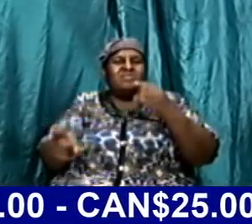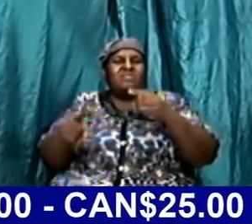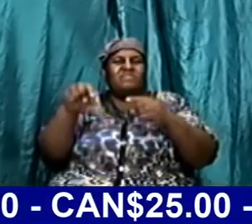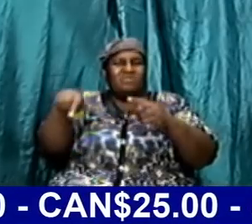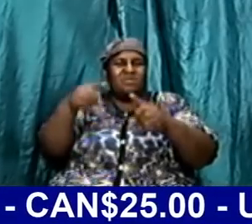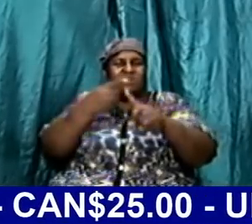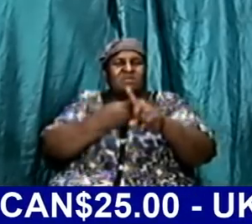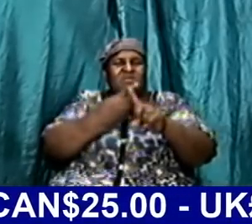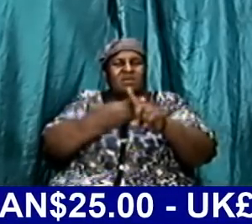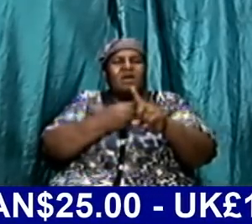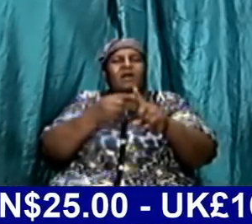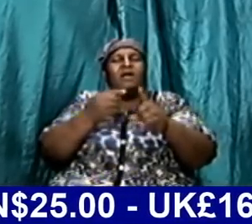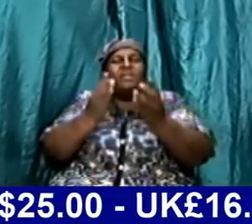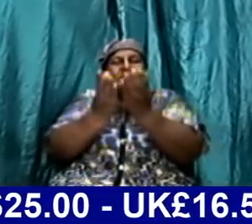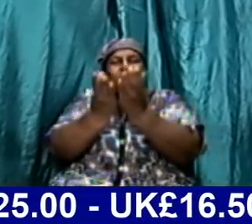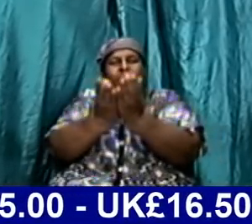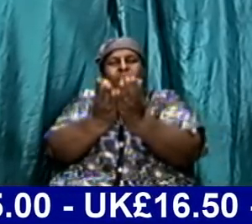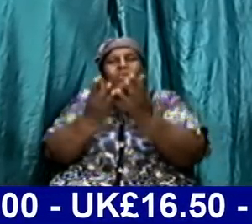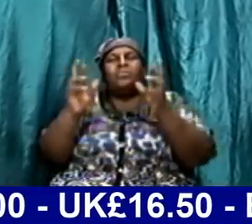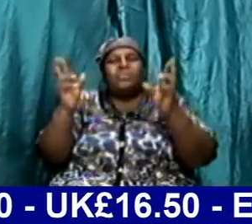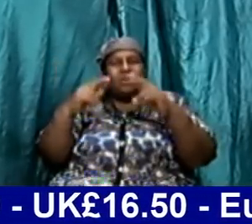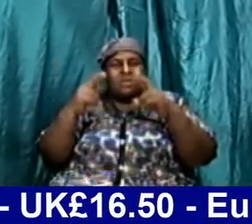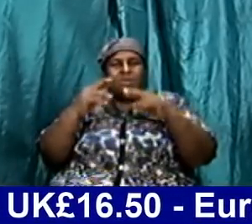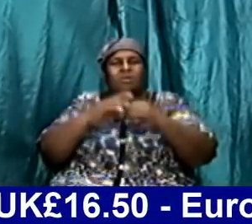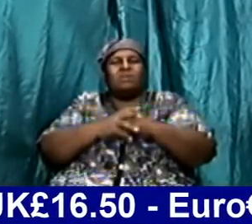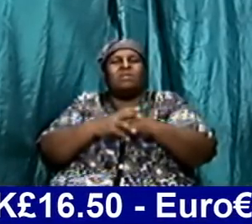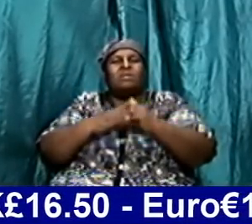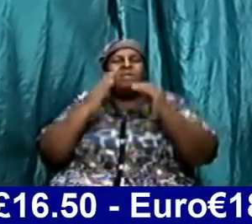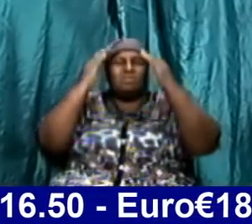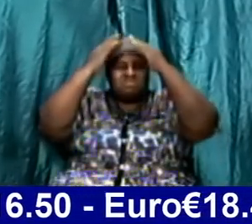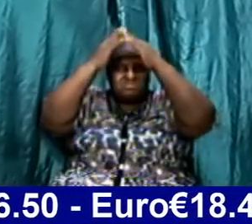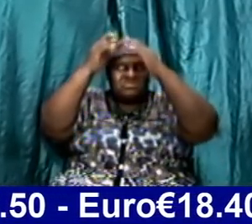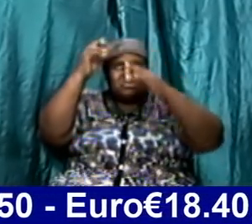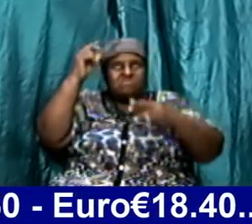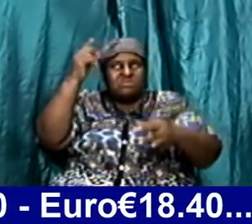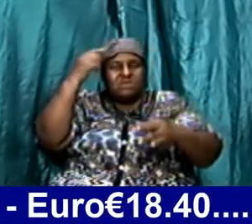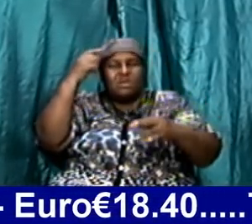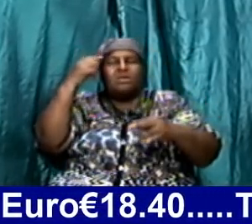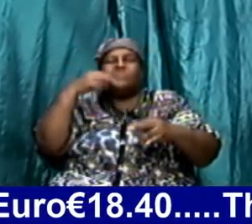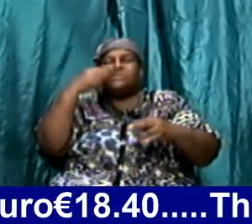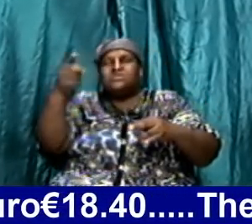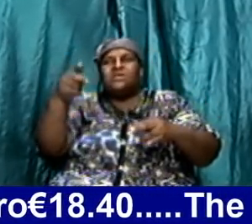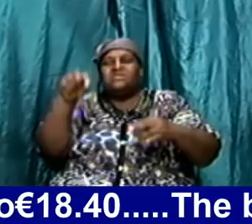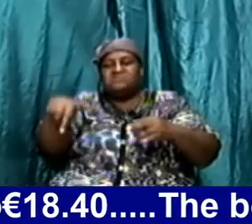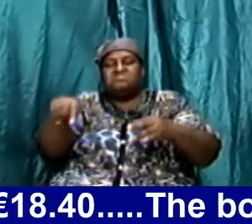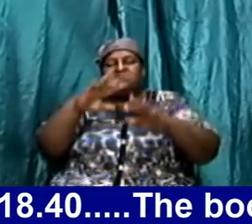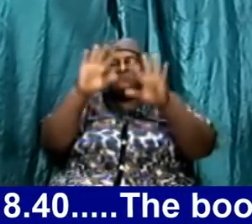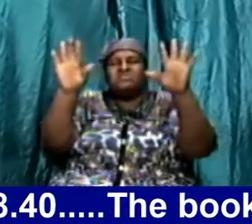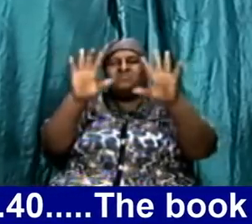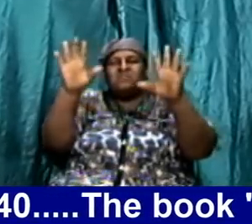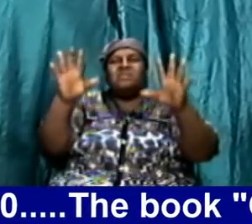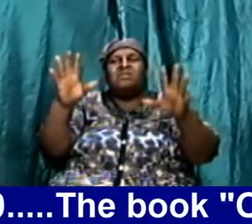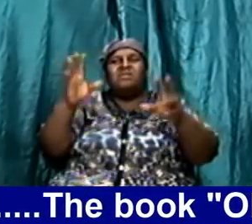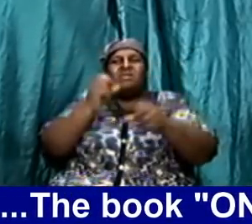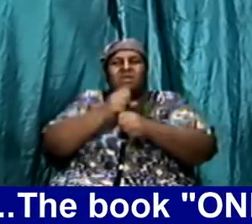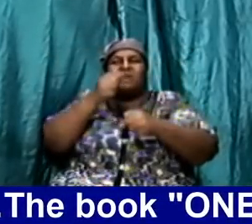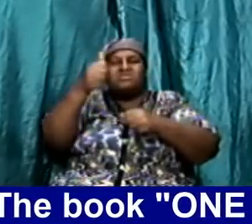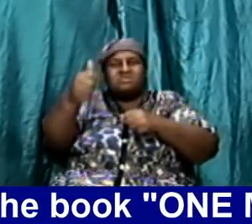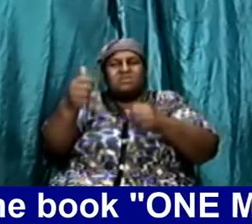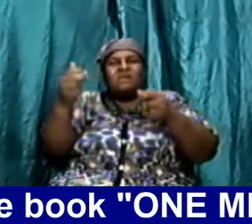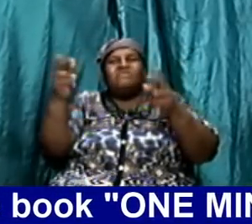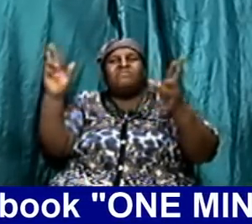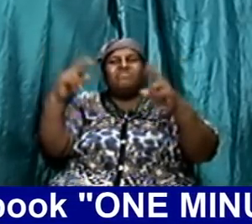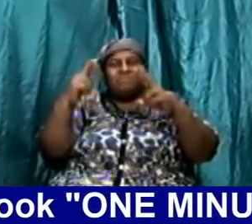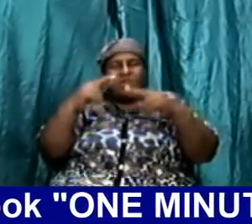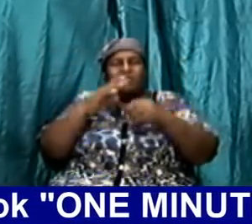ready but we will I guess Bishop Dale will update us probably on Sunday but get yourselves ready and get yourselves